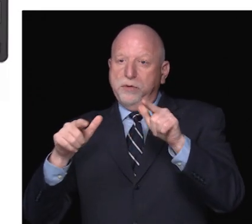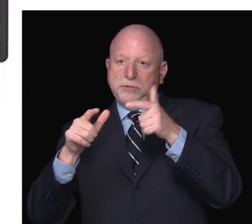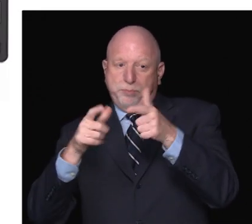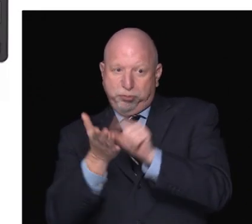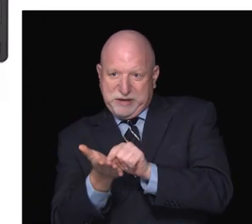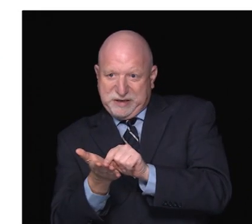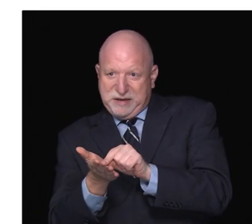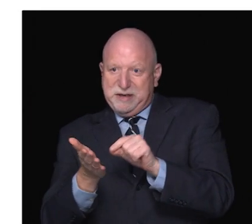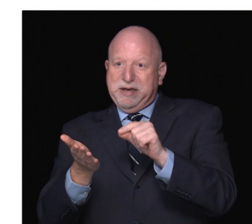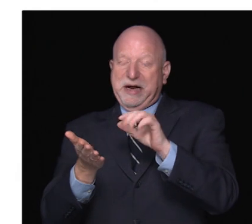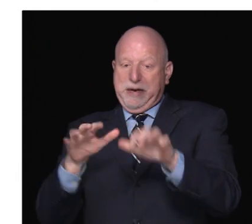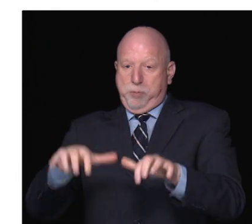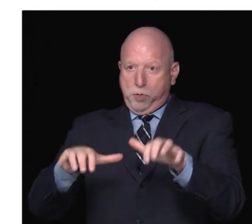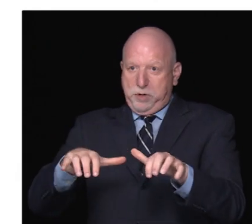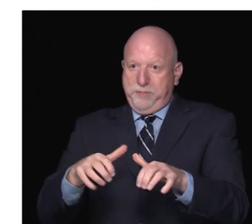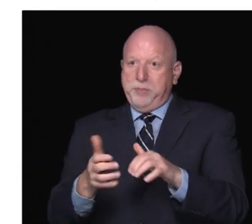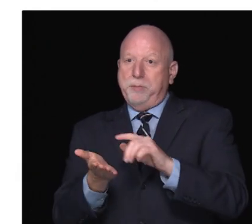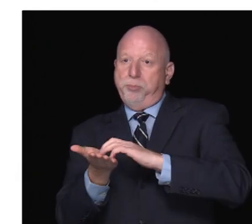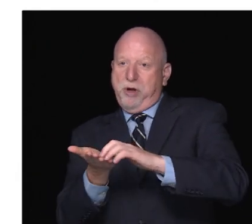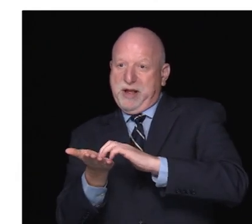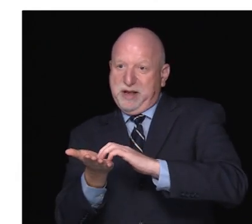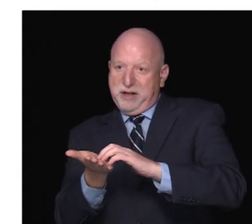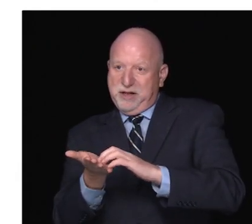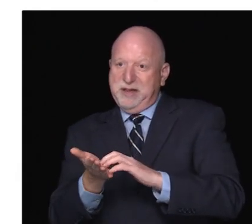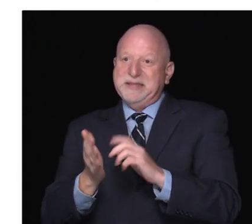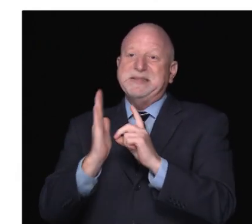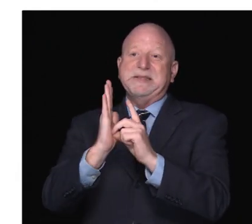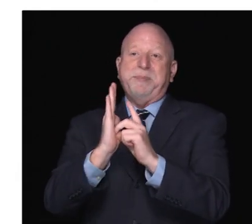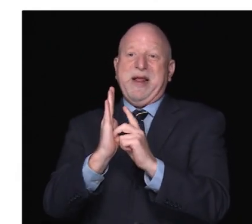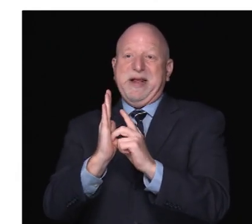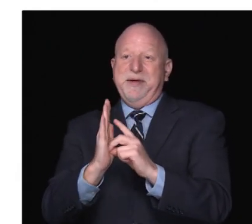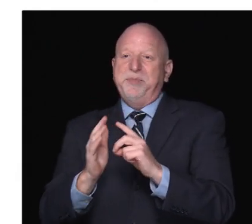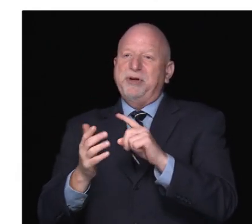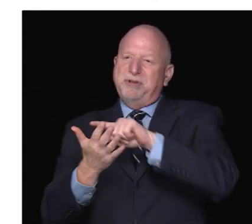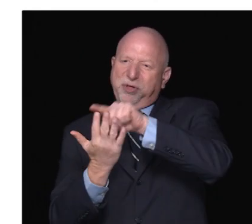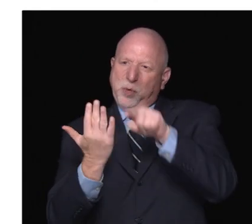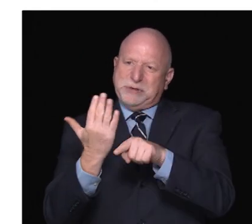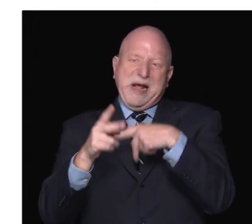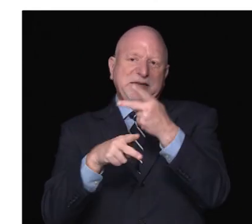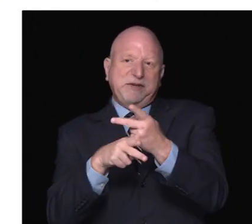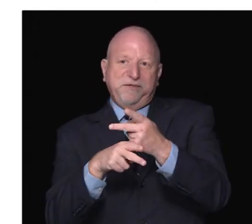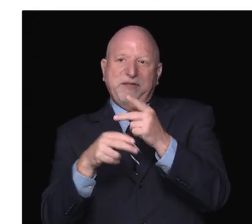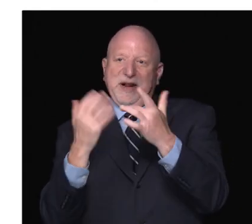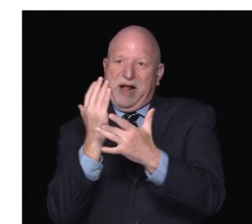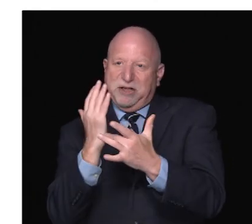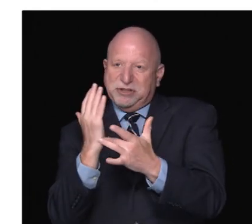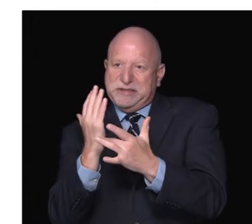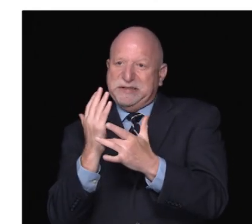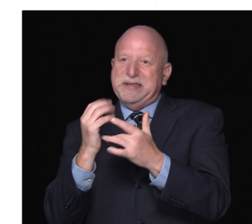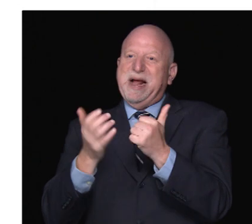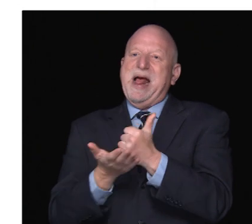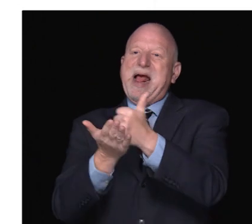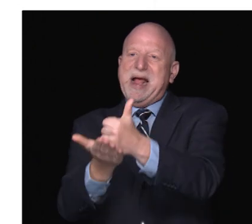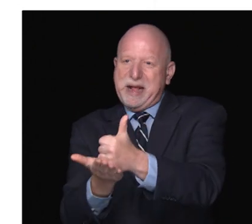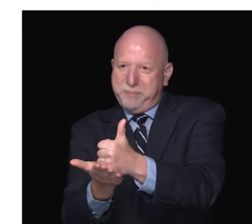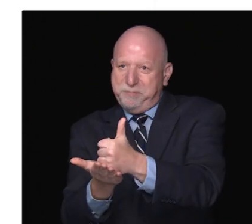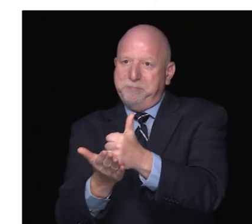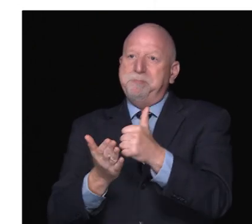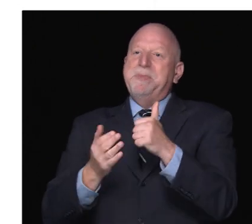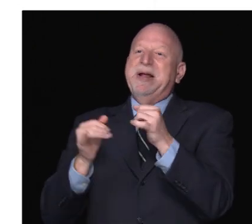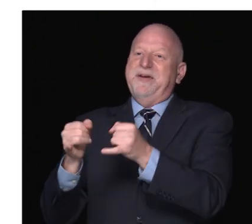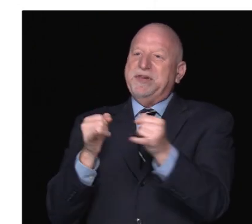print keyboards, braille displays, and embossers. These technologies can be used to maintain,